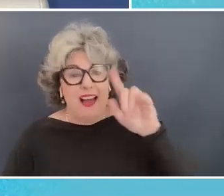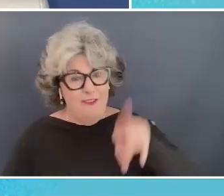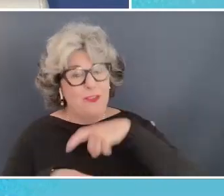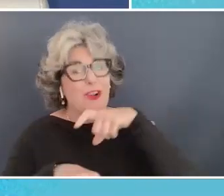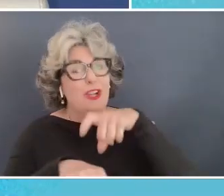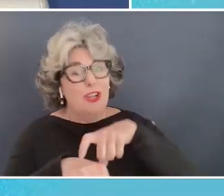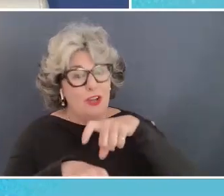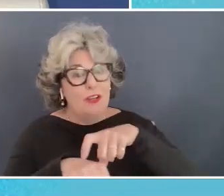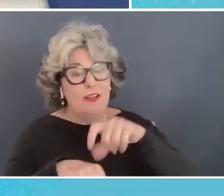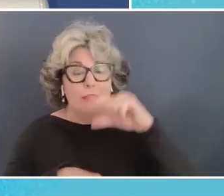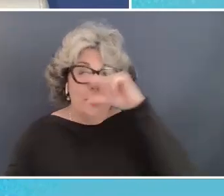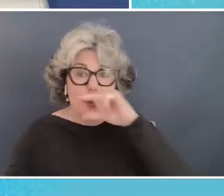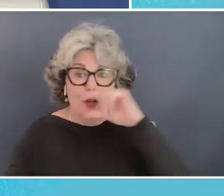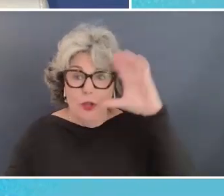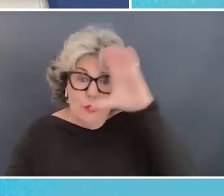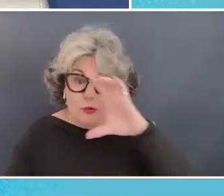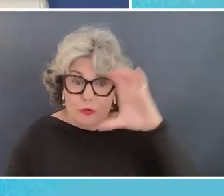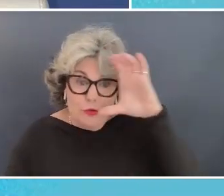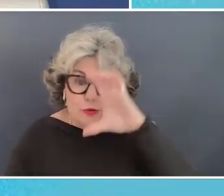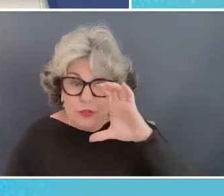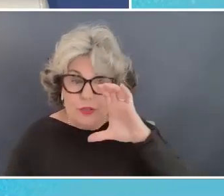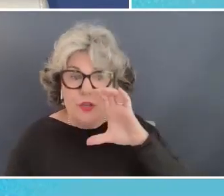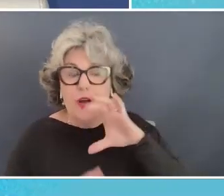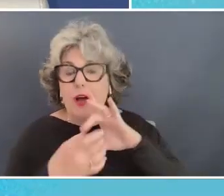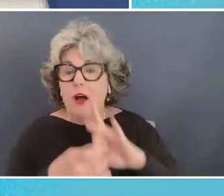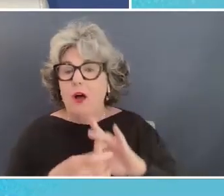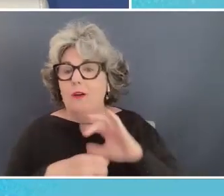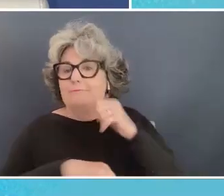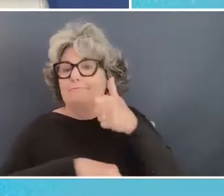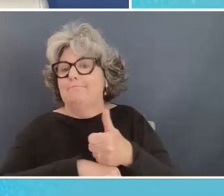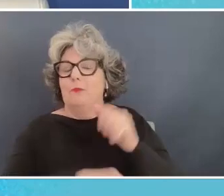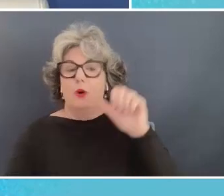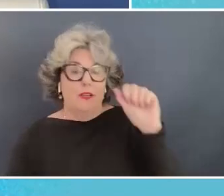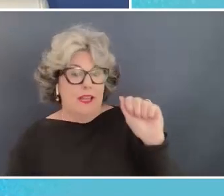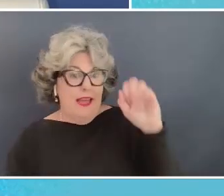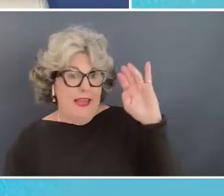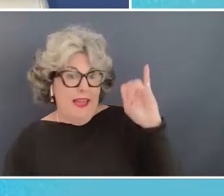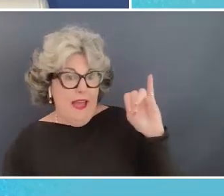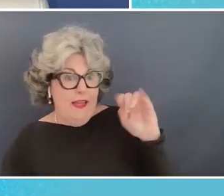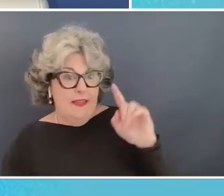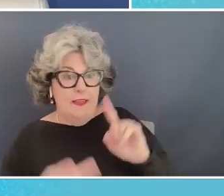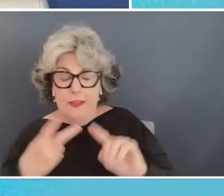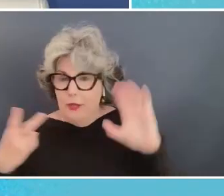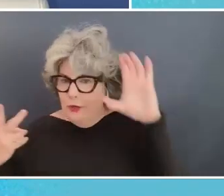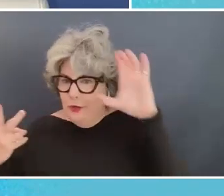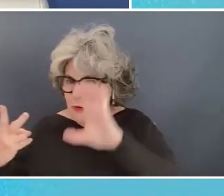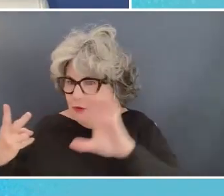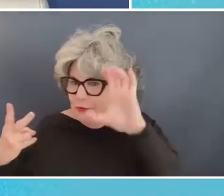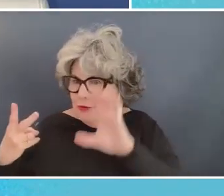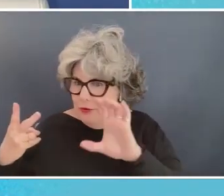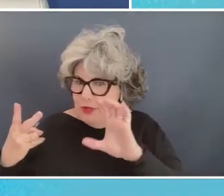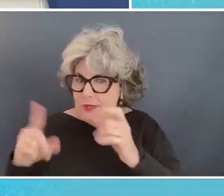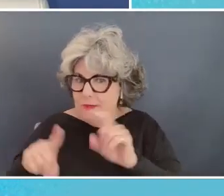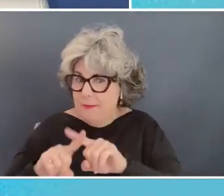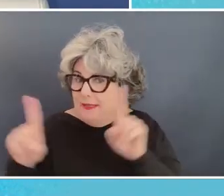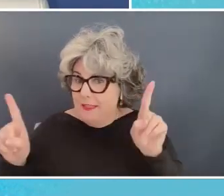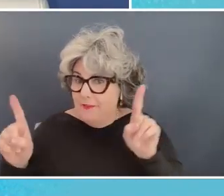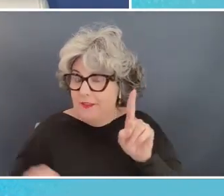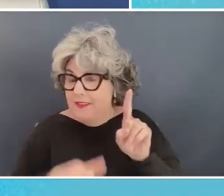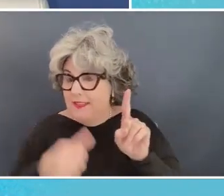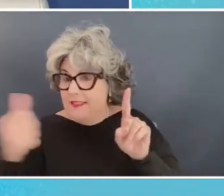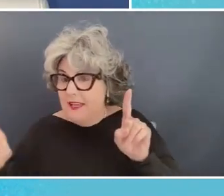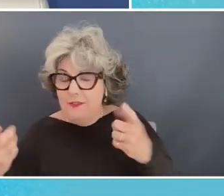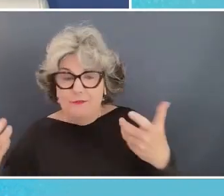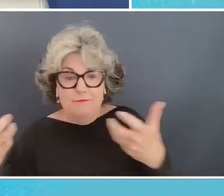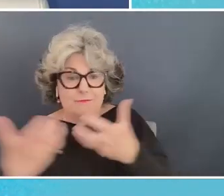used google search that is all based on artificial intelligence your search results might be slightly different than others search results because it